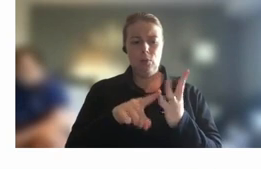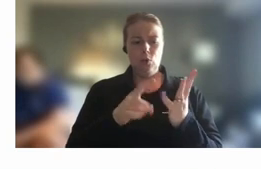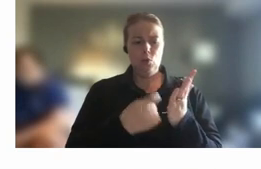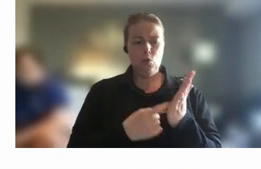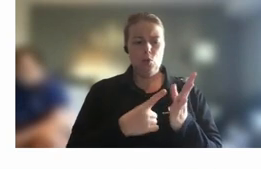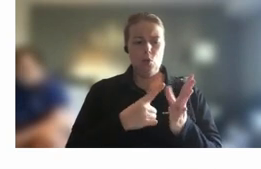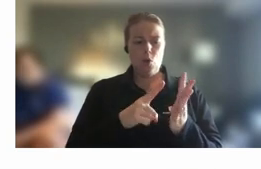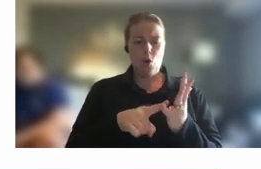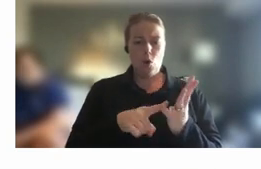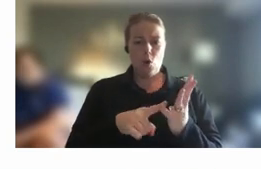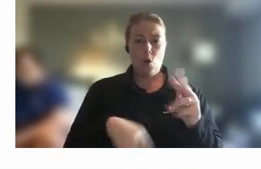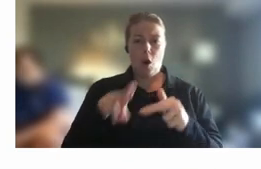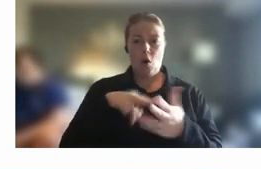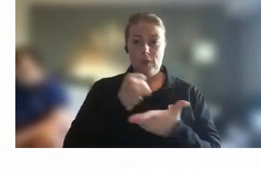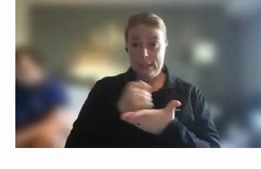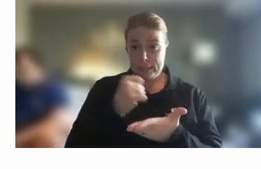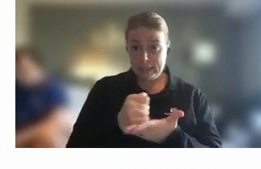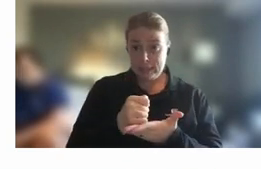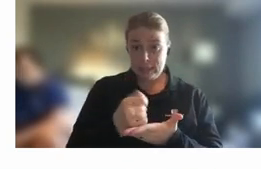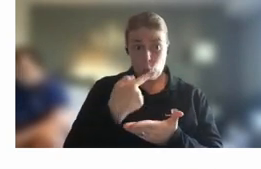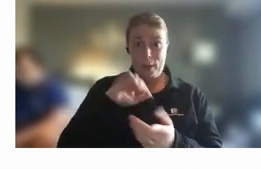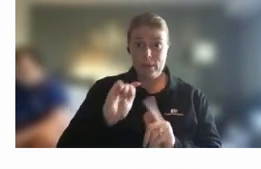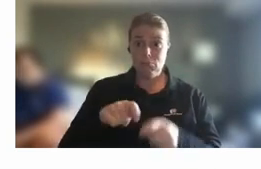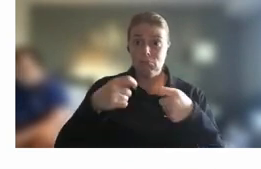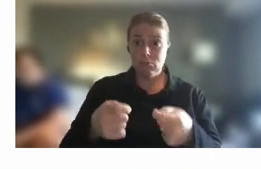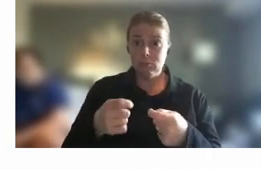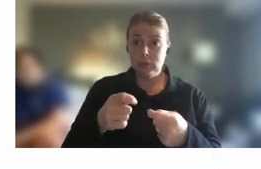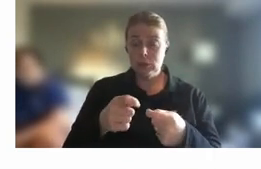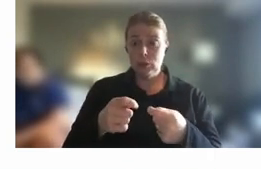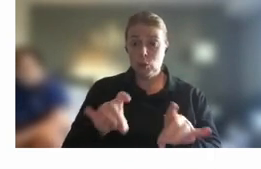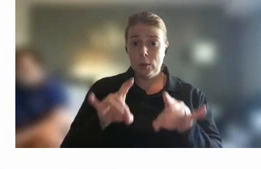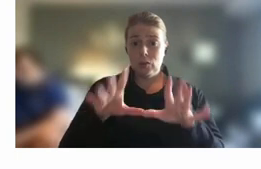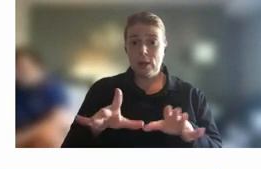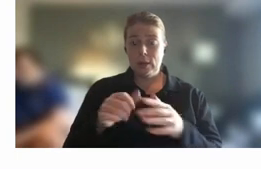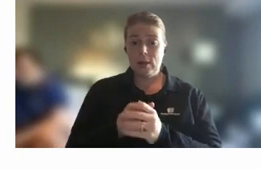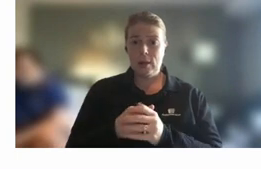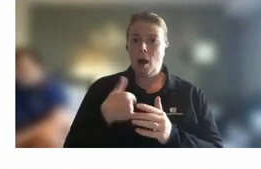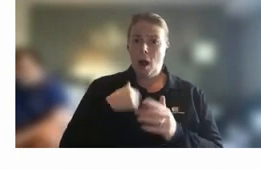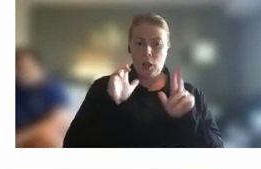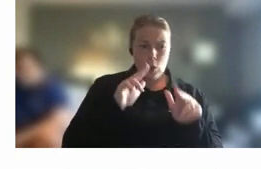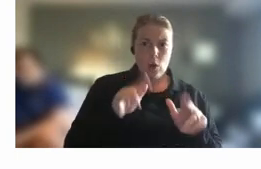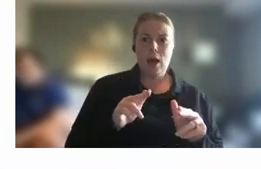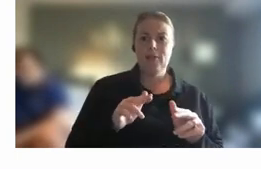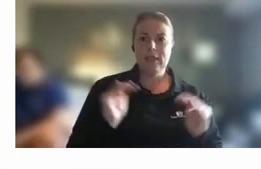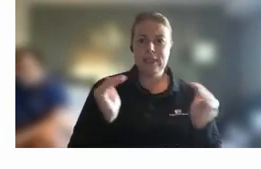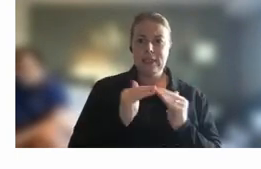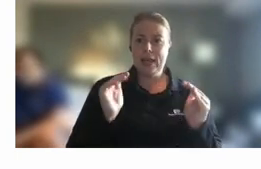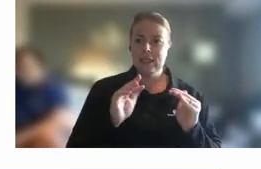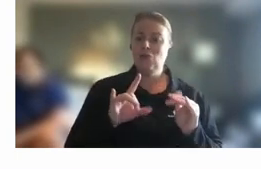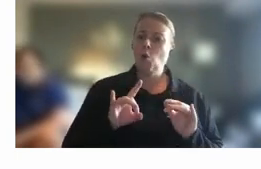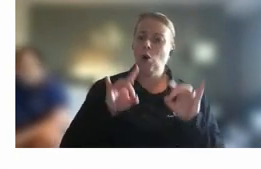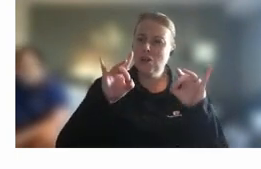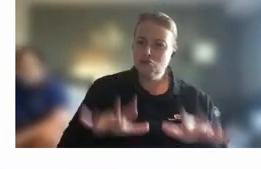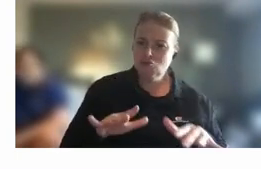country you know i look after um standards and classifications that are australia's standard for occupation or